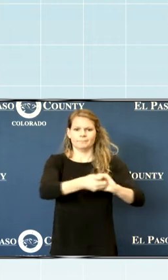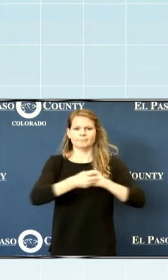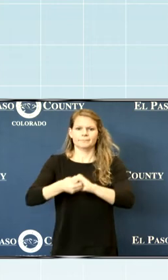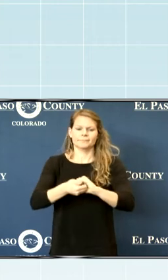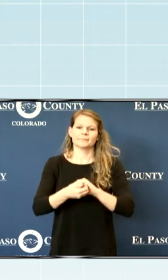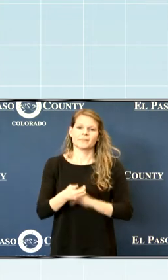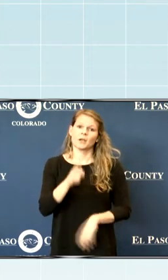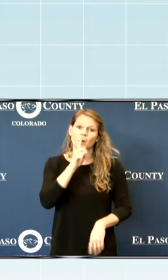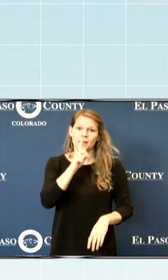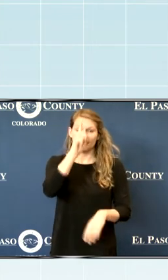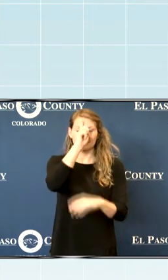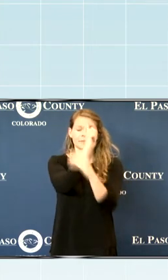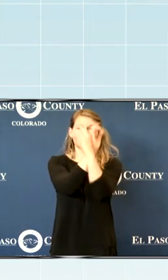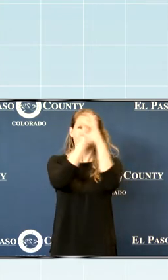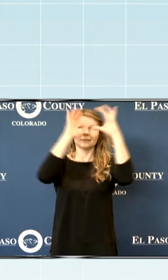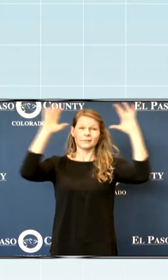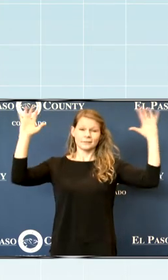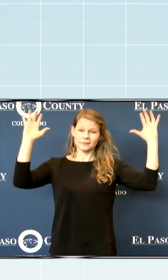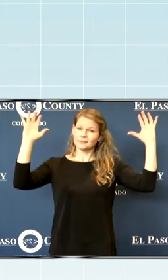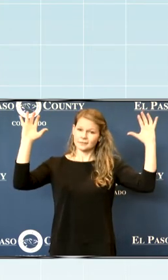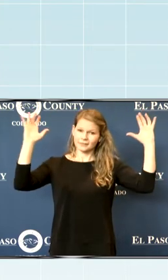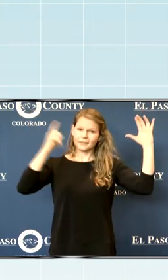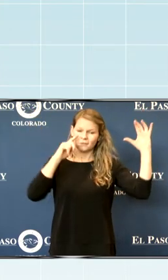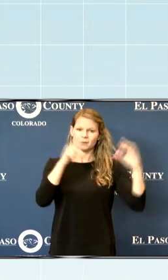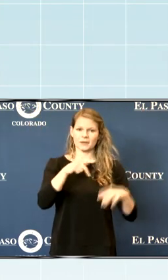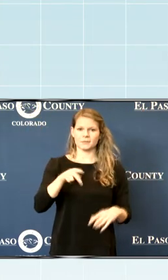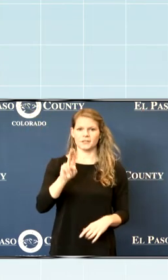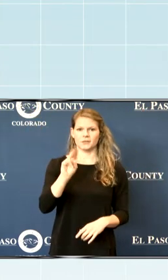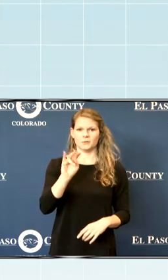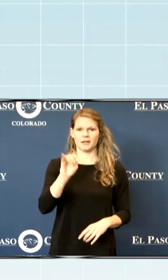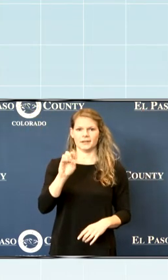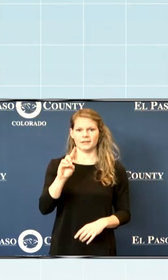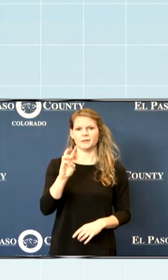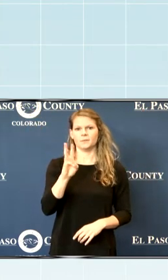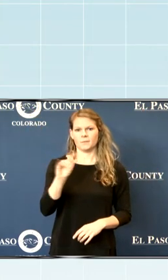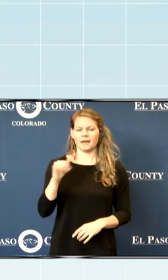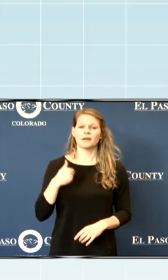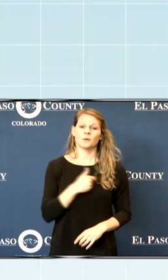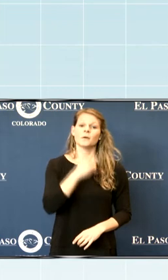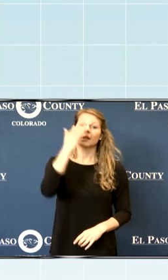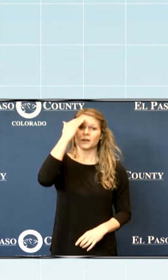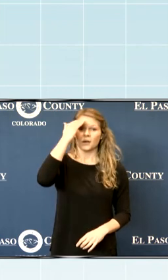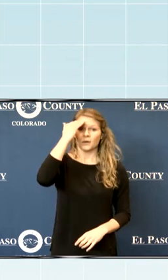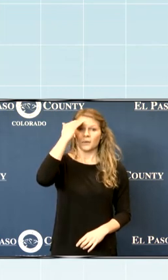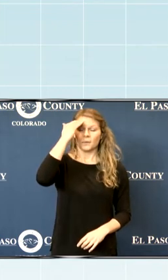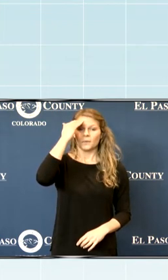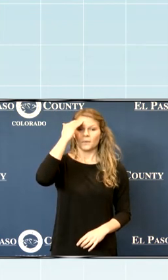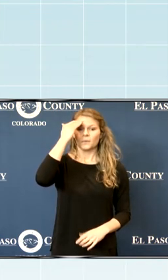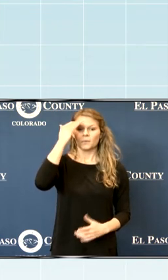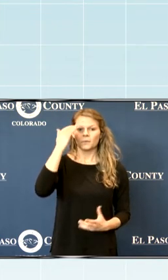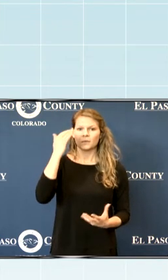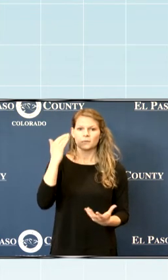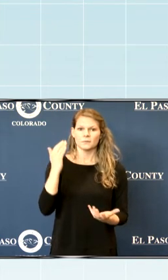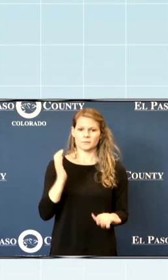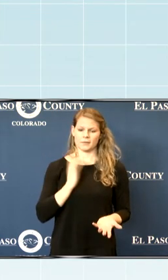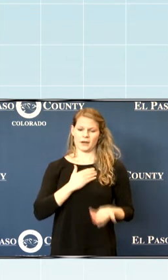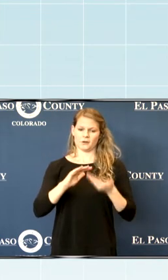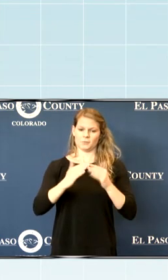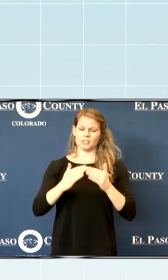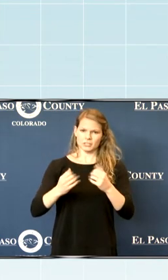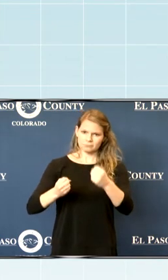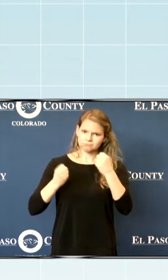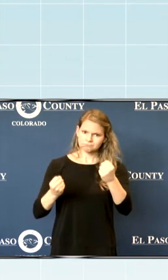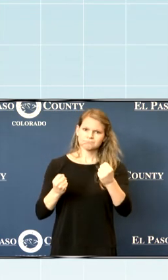a big vision for Pikes Peak United Way. We know with the strength of our community